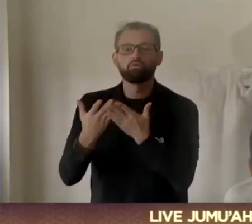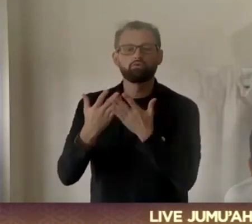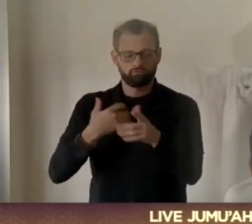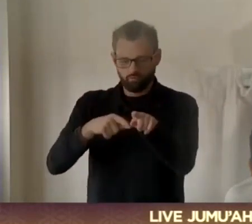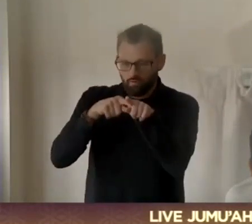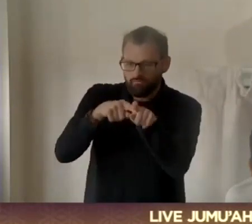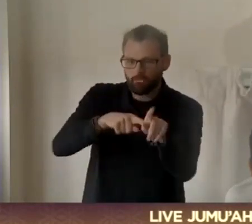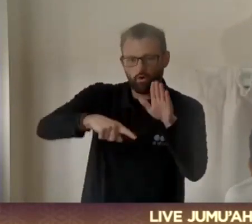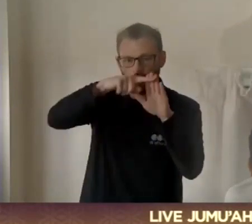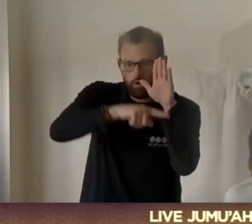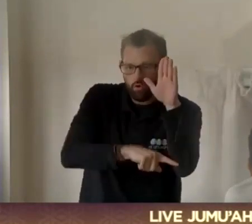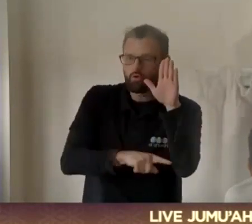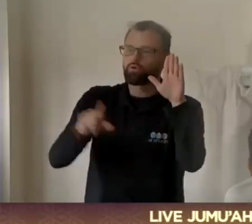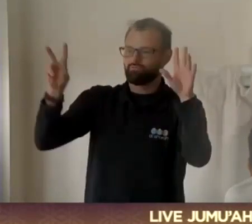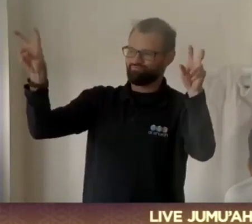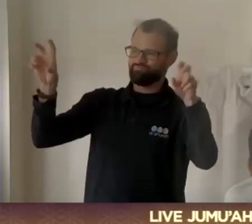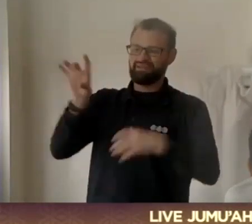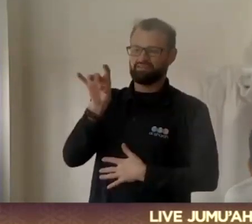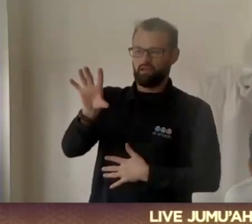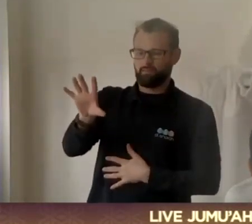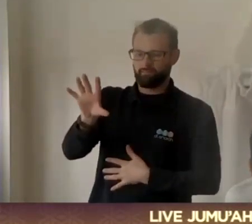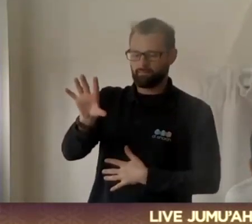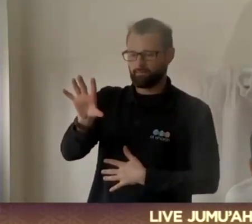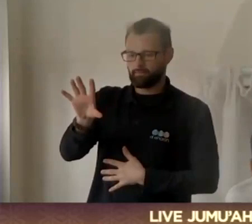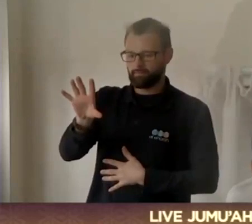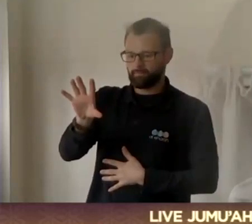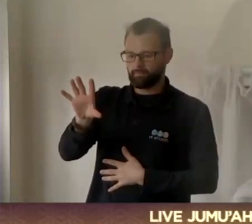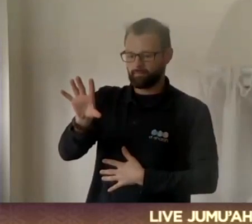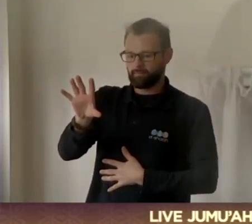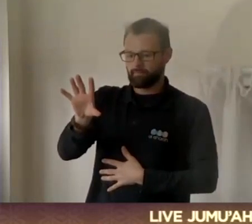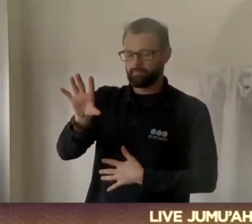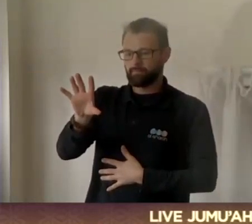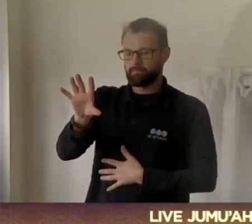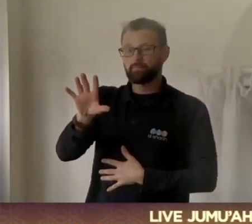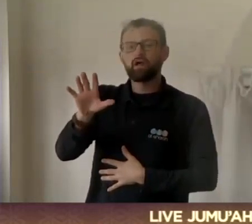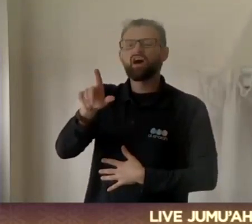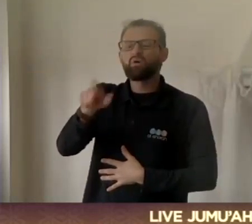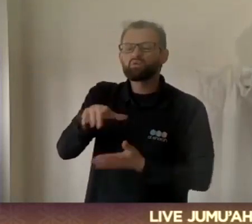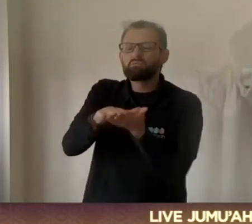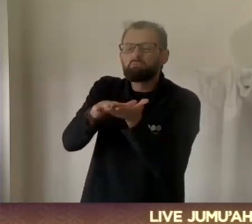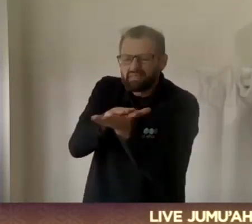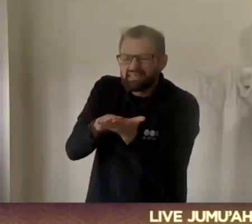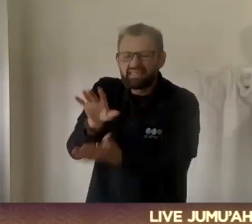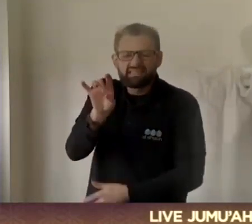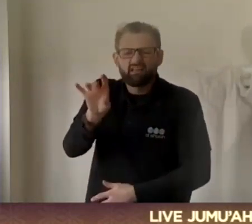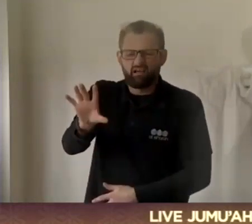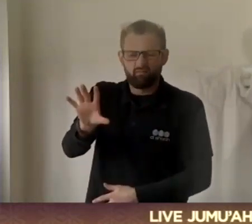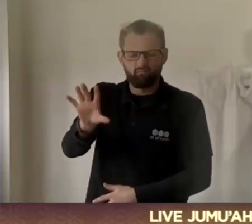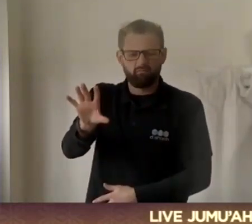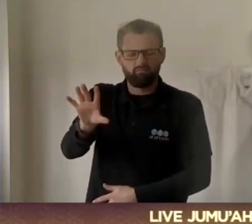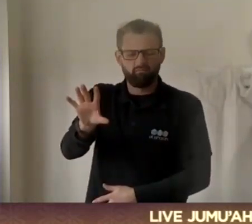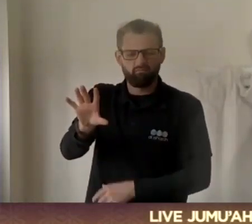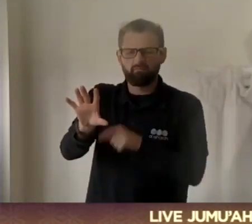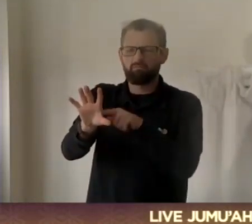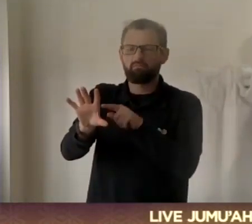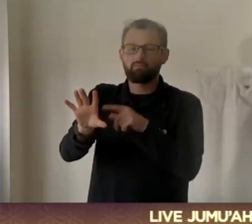religion known as Islam. If you were to ask people what is the meaning of Islam, they will either tell